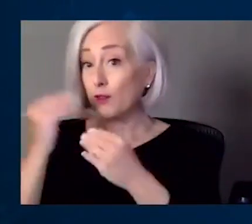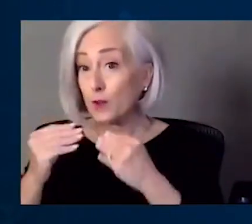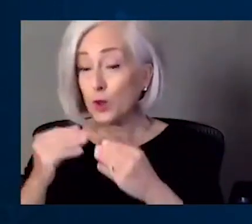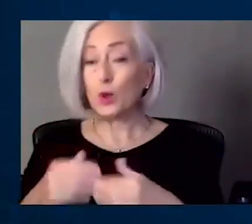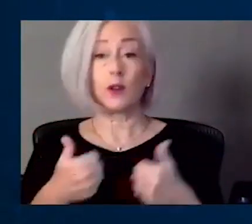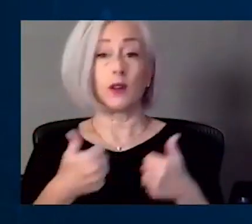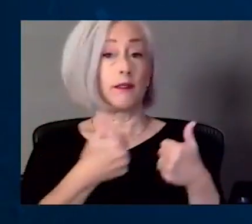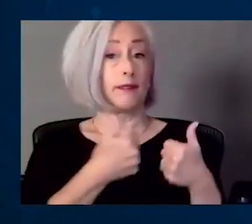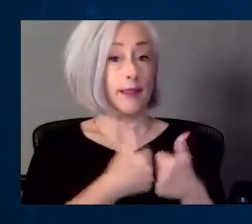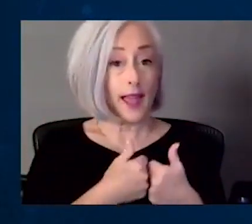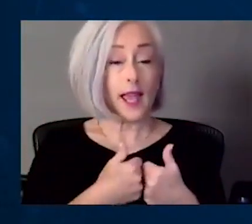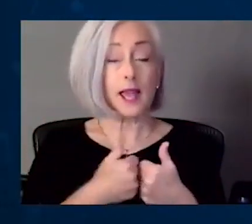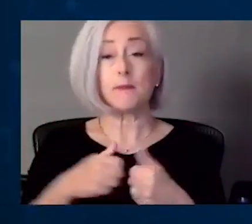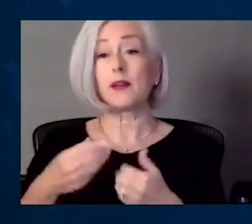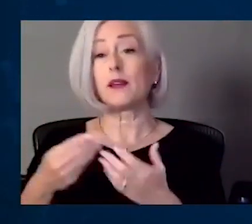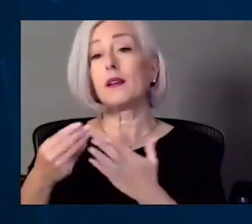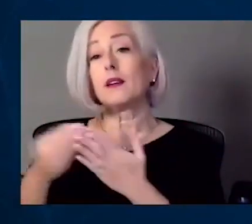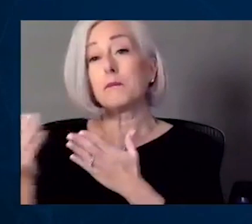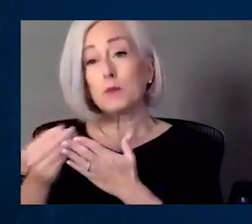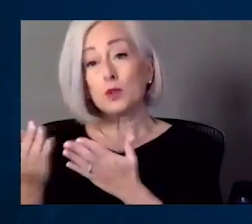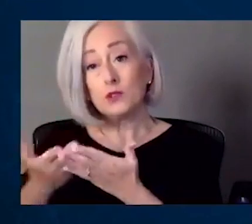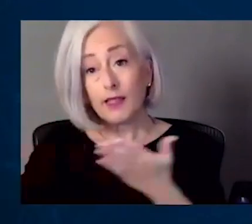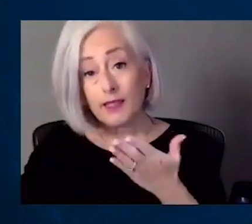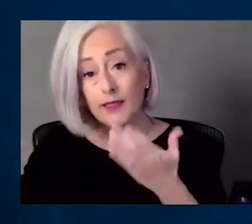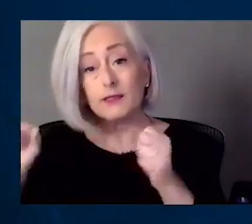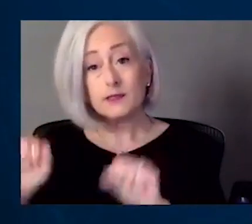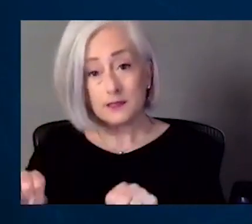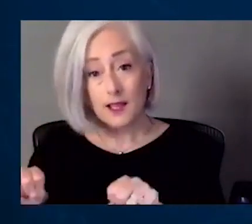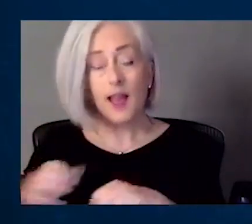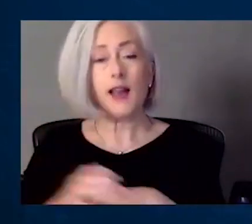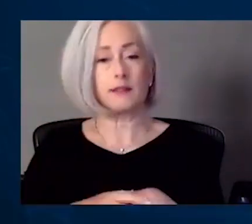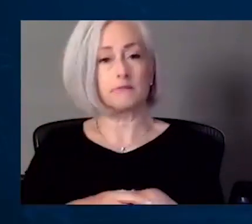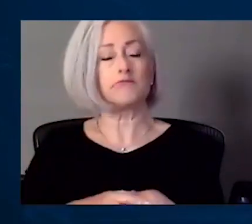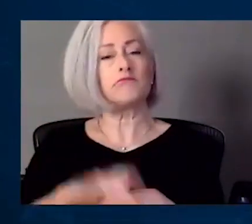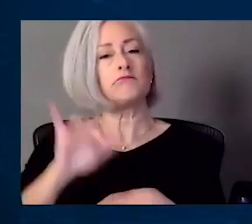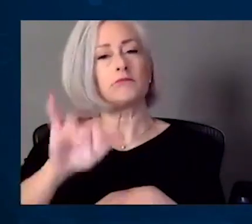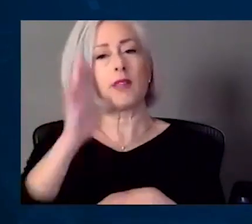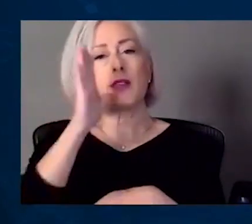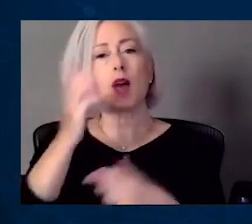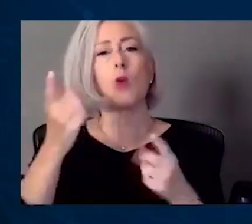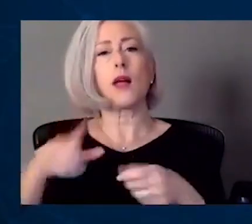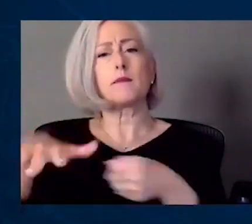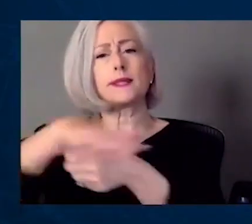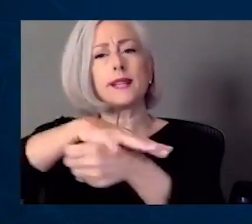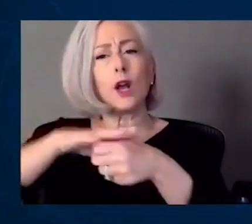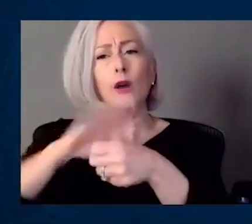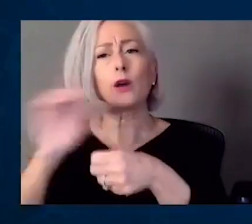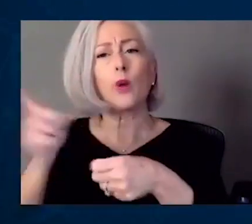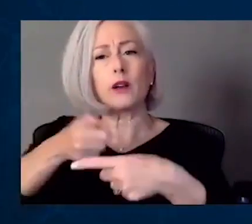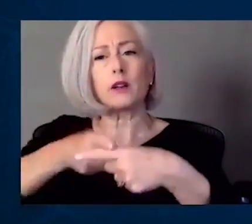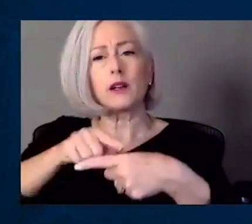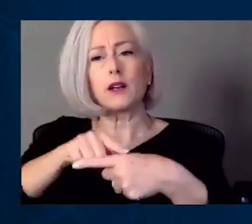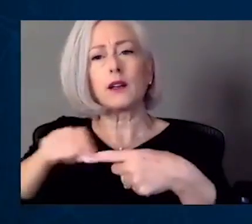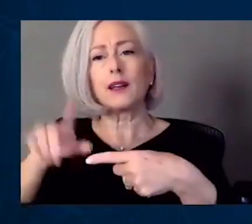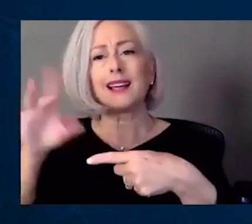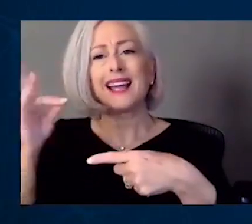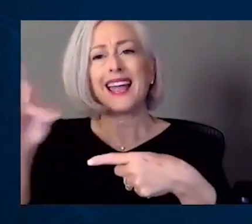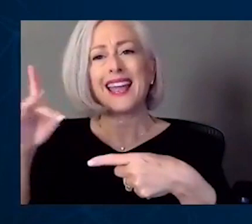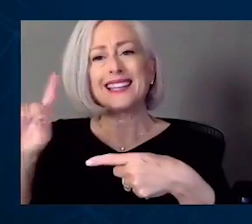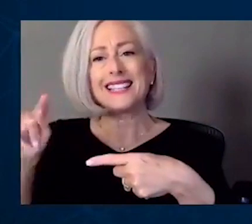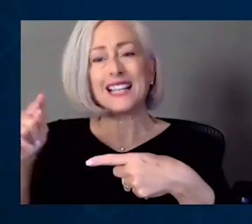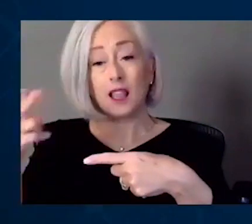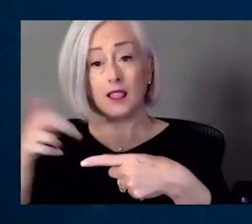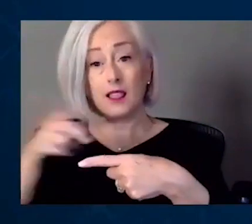vendors. And that particular event is going to be in the 18th and Vine area between the Greg Kleist Community